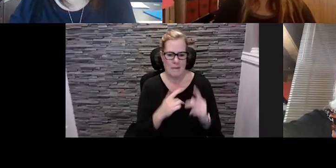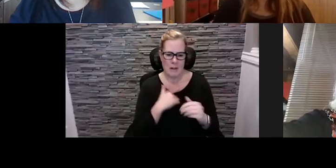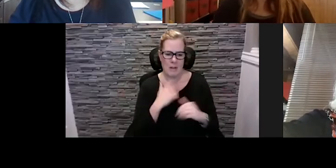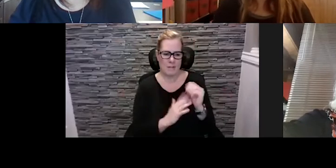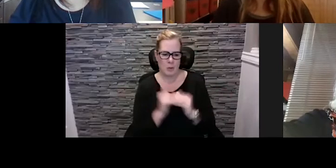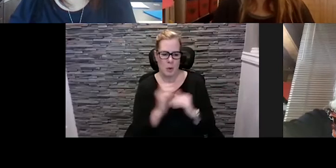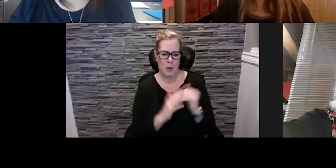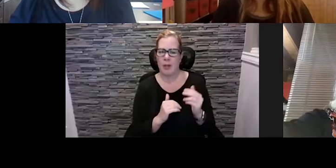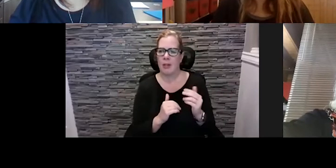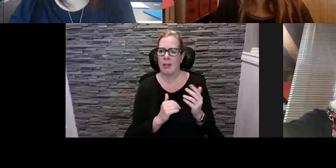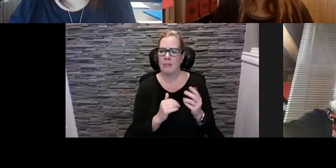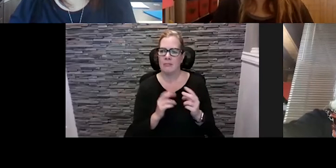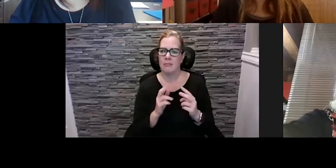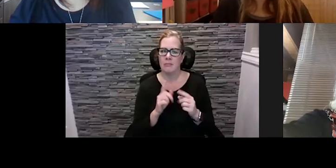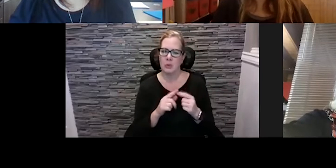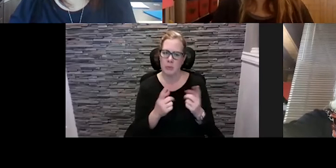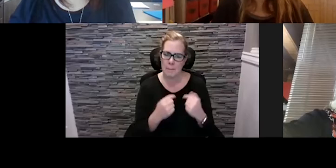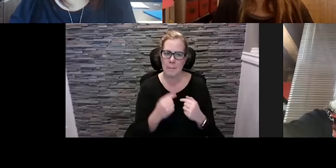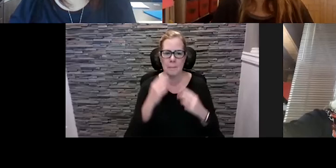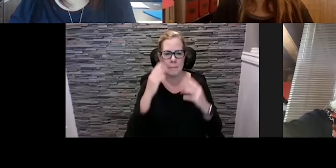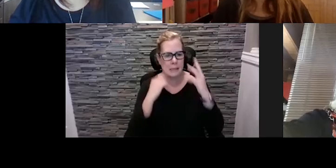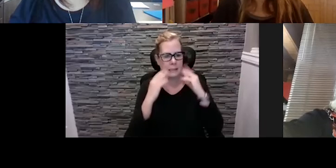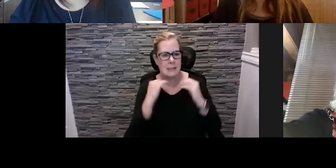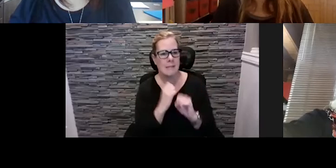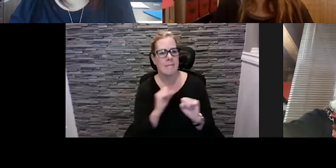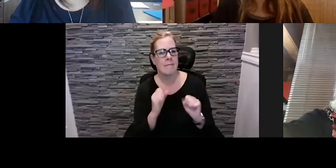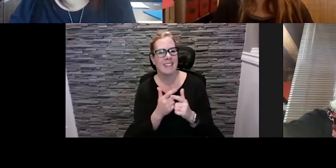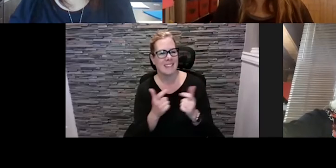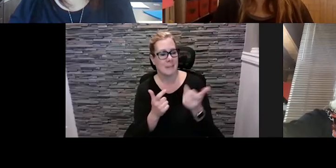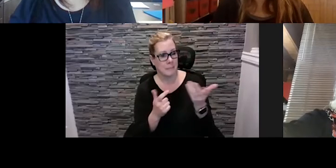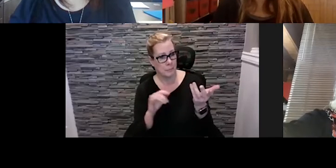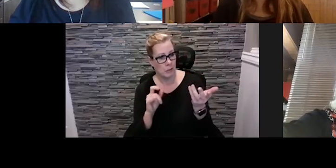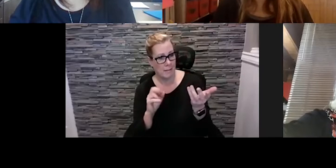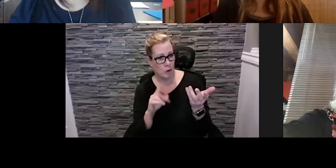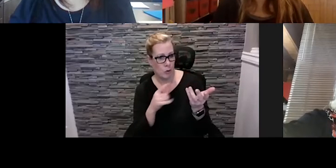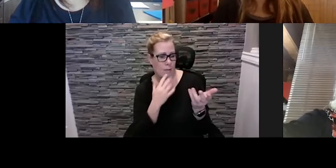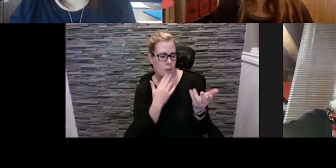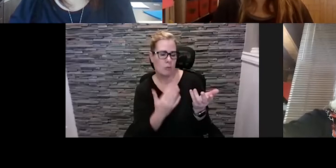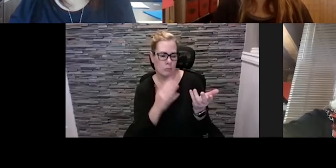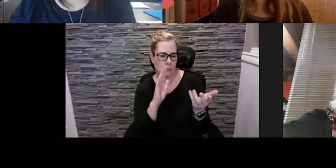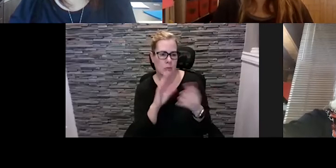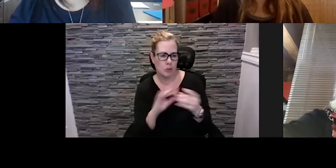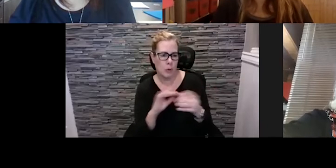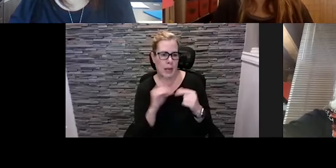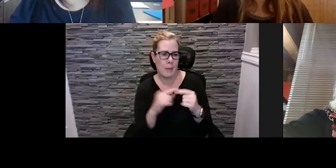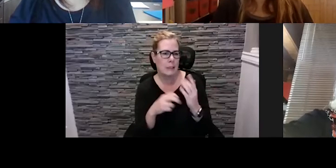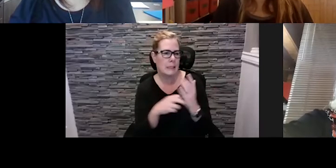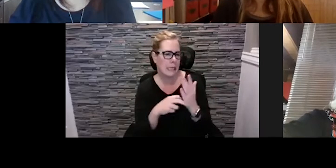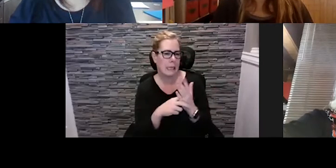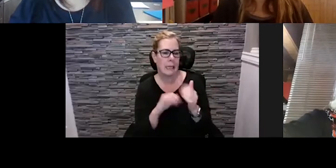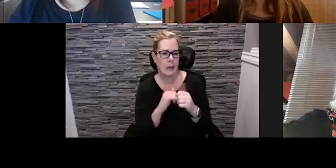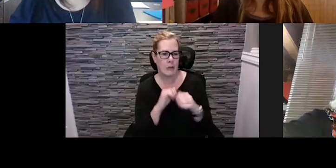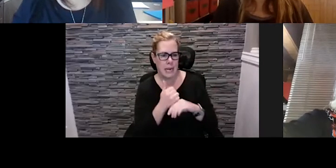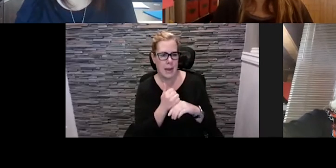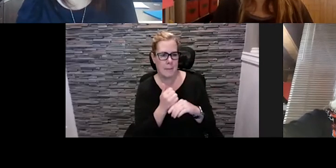to come down and experience these things in a safe way and i know jennifer you have a really great story about how you structured ticketing so that you could do contact